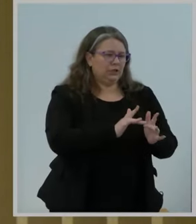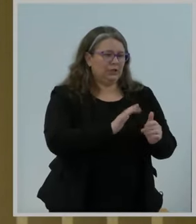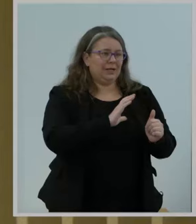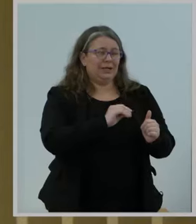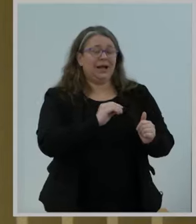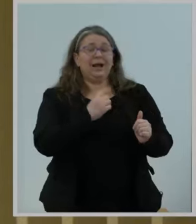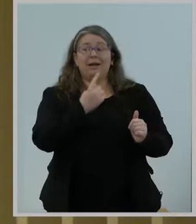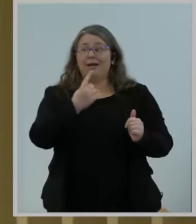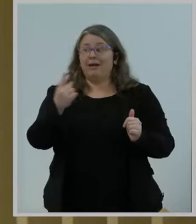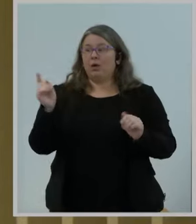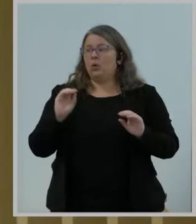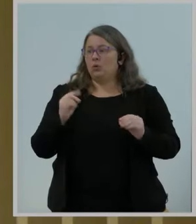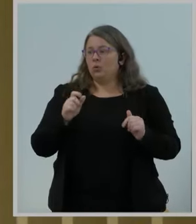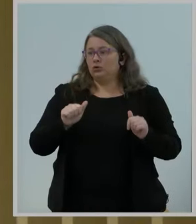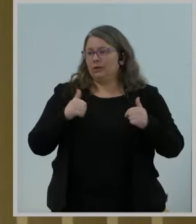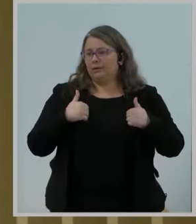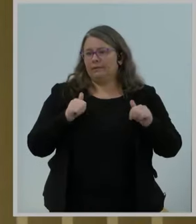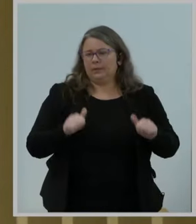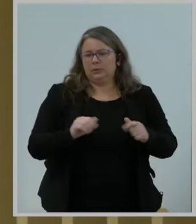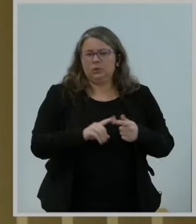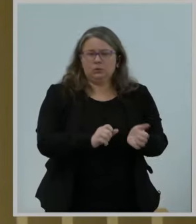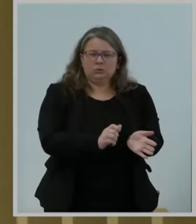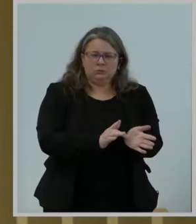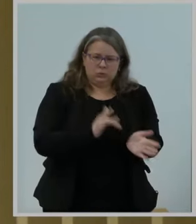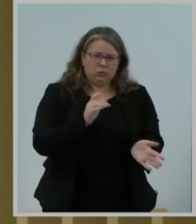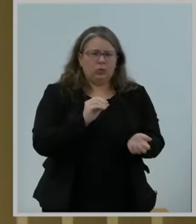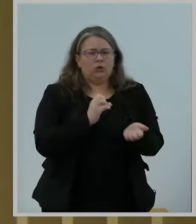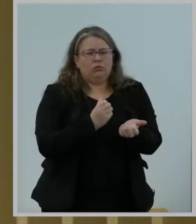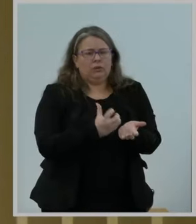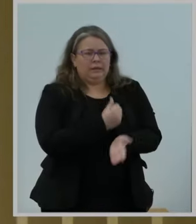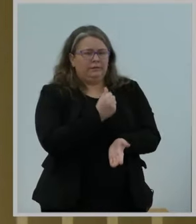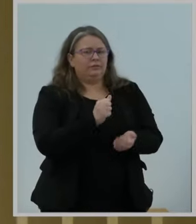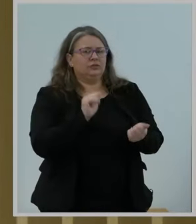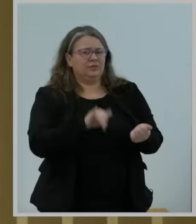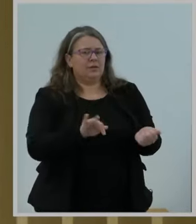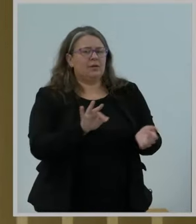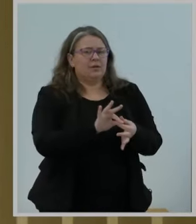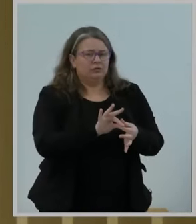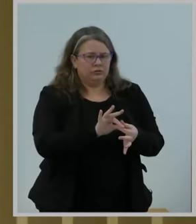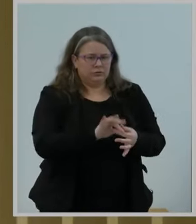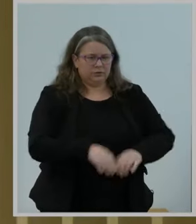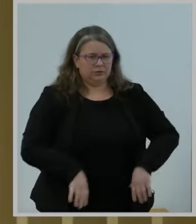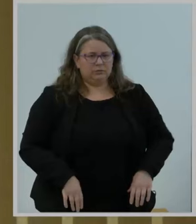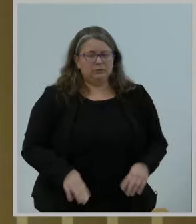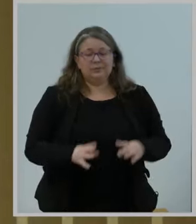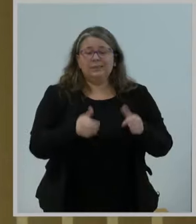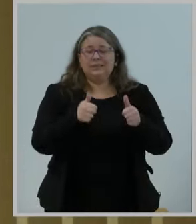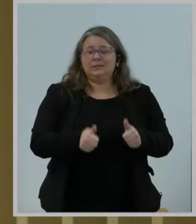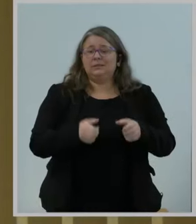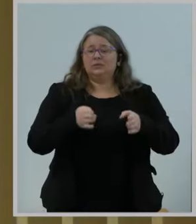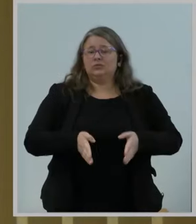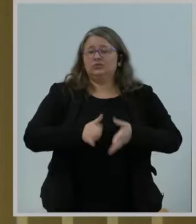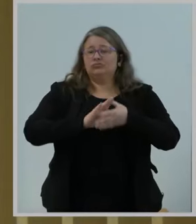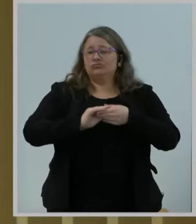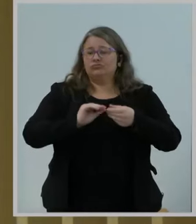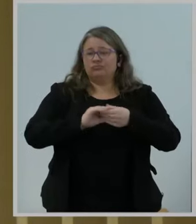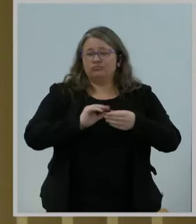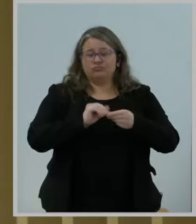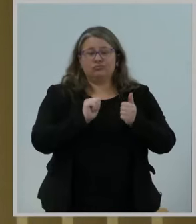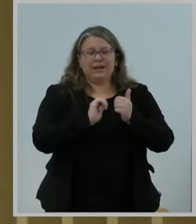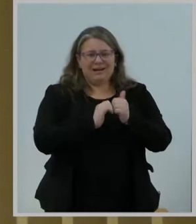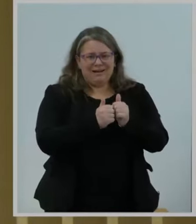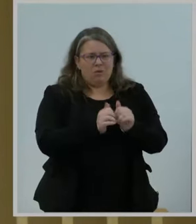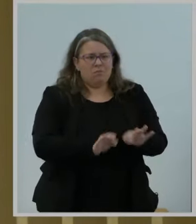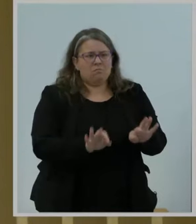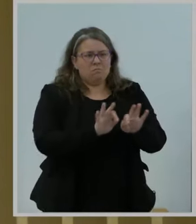they cherish. Each in their own special way has shared with me how essential their internet